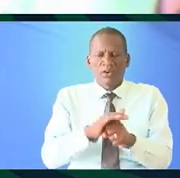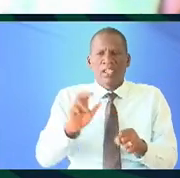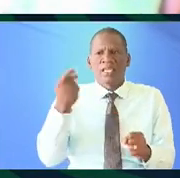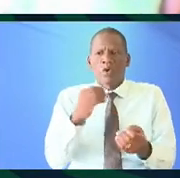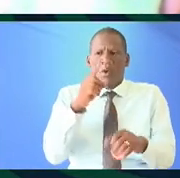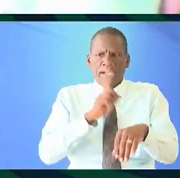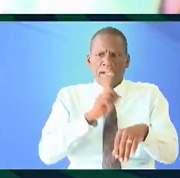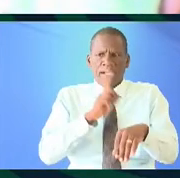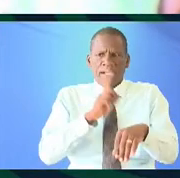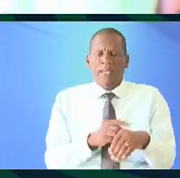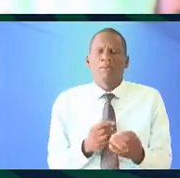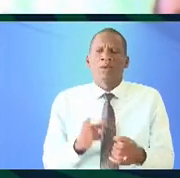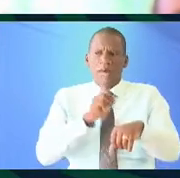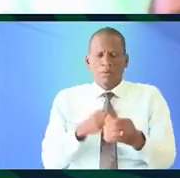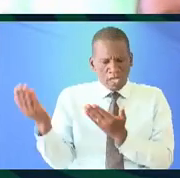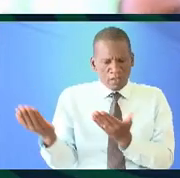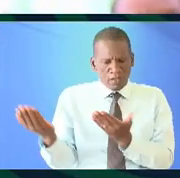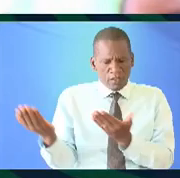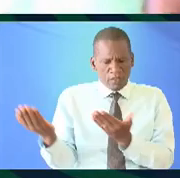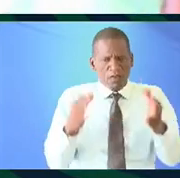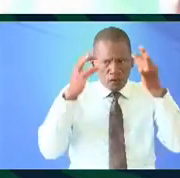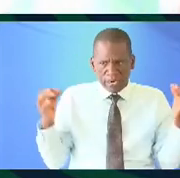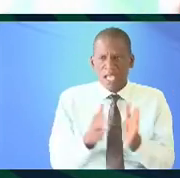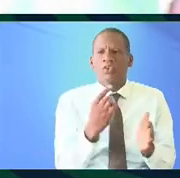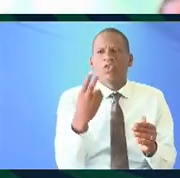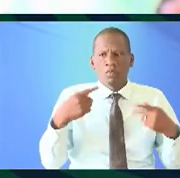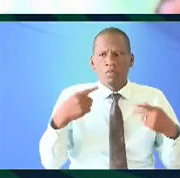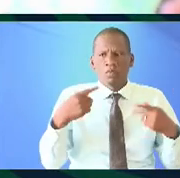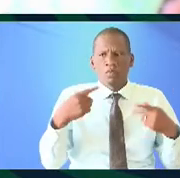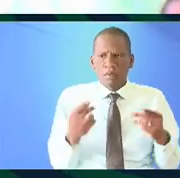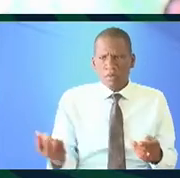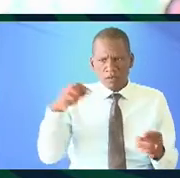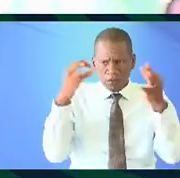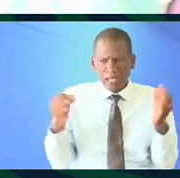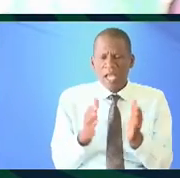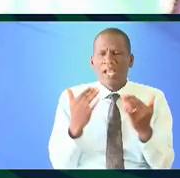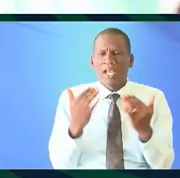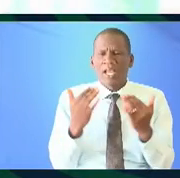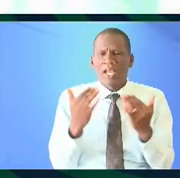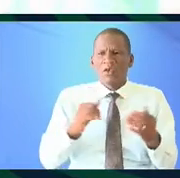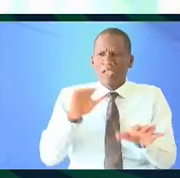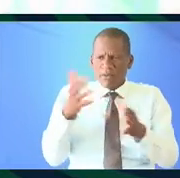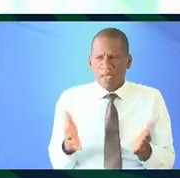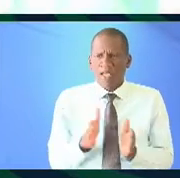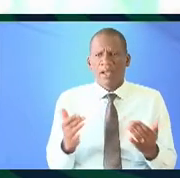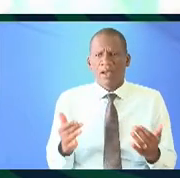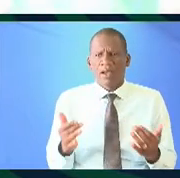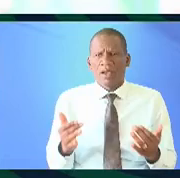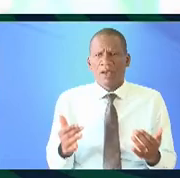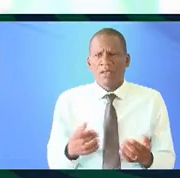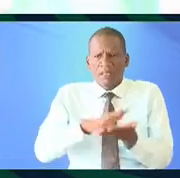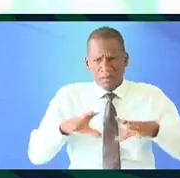Kenya there's a time when you know you'd be invited for a wedding and only two people showed up but now suddenly it's everywhere and it suddenly become